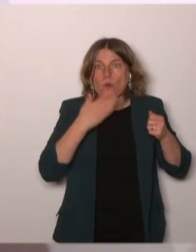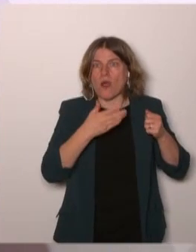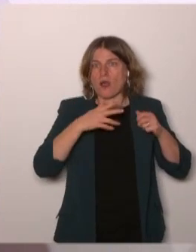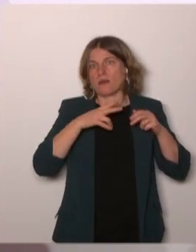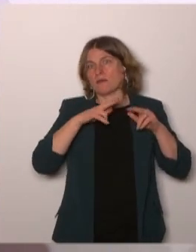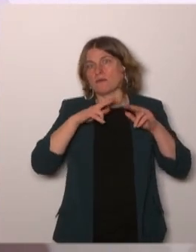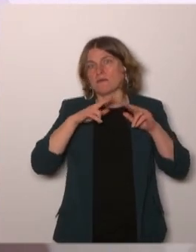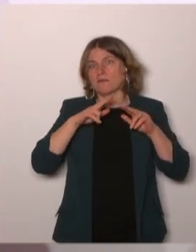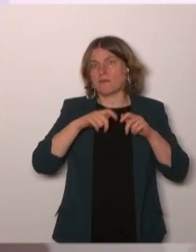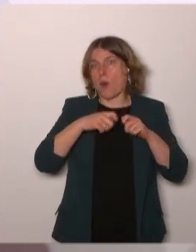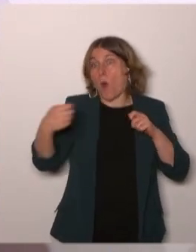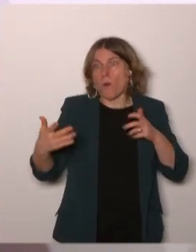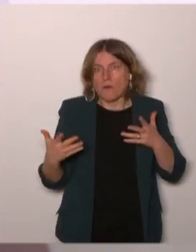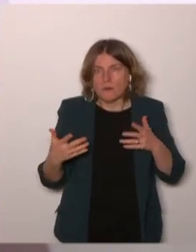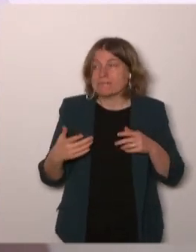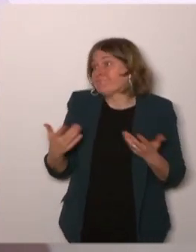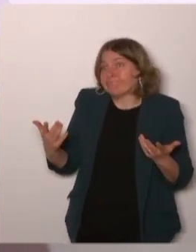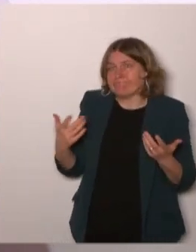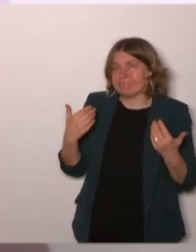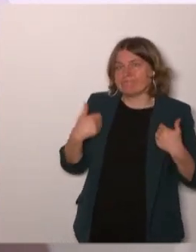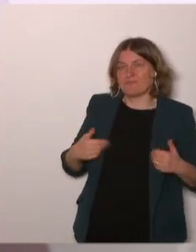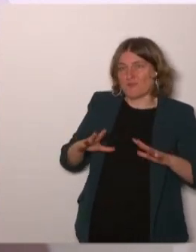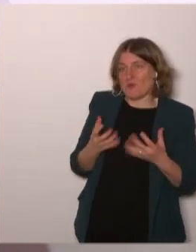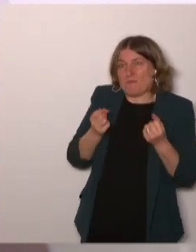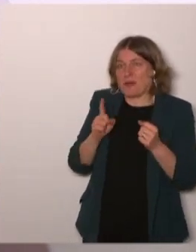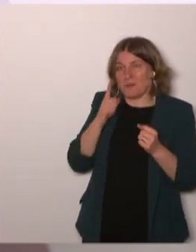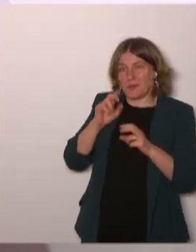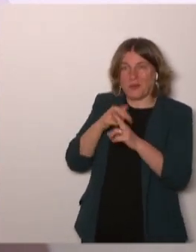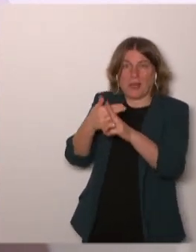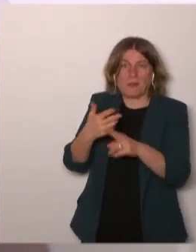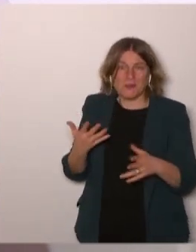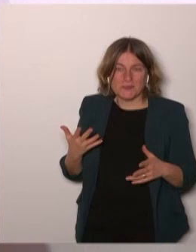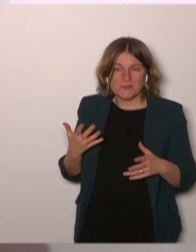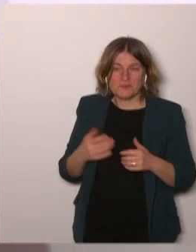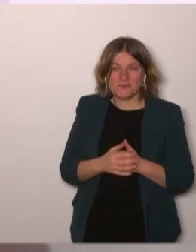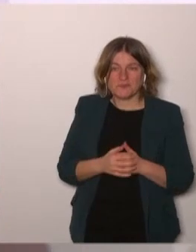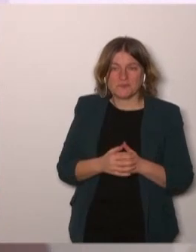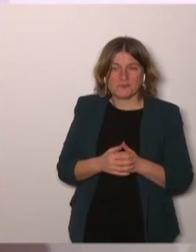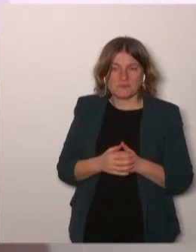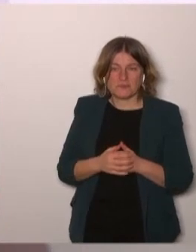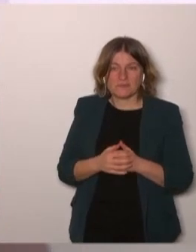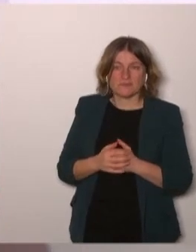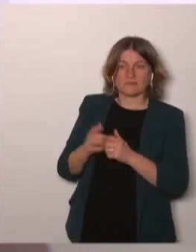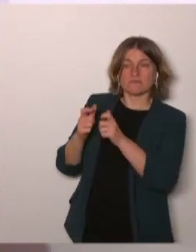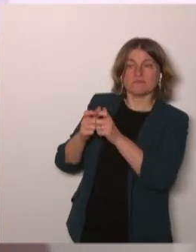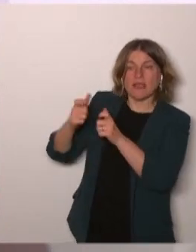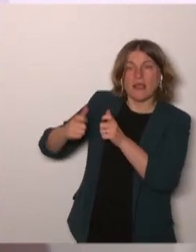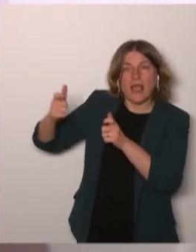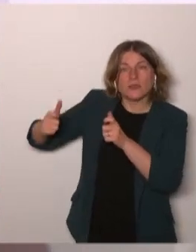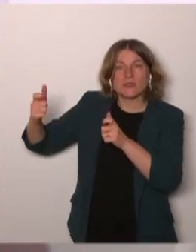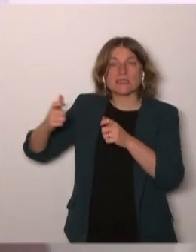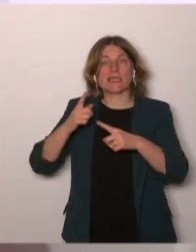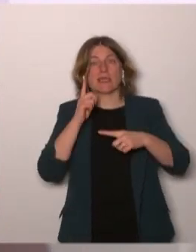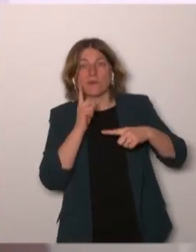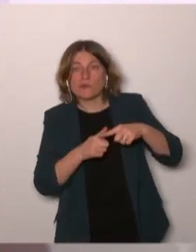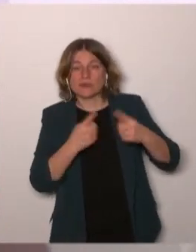because it's not in my competence it's in the fact of access by the industry and regulator and HTA bodies but